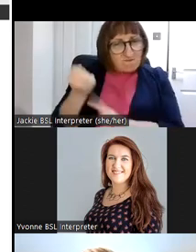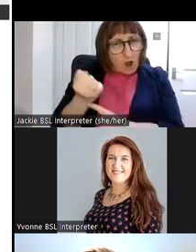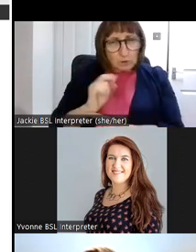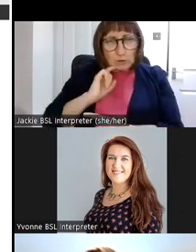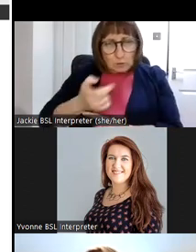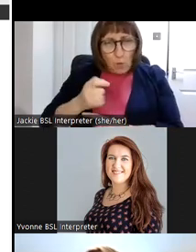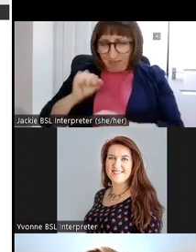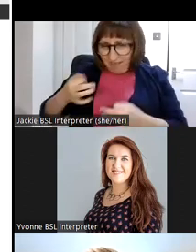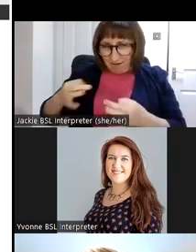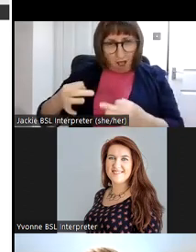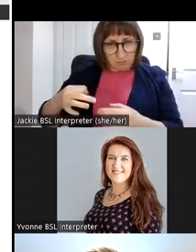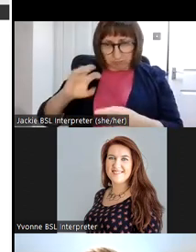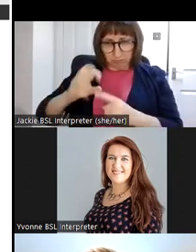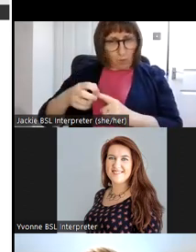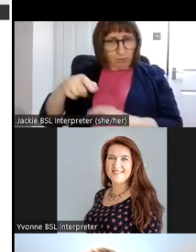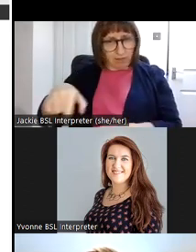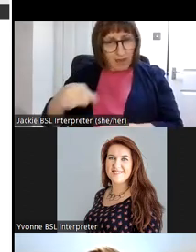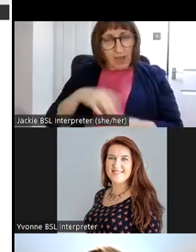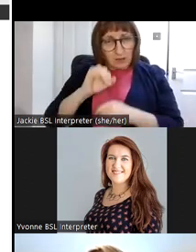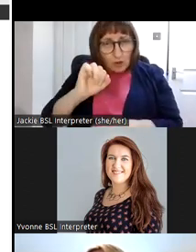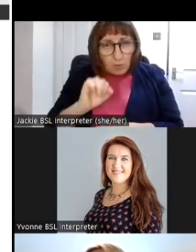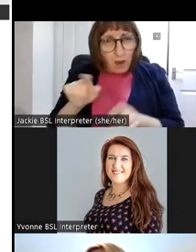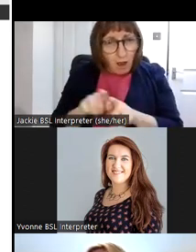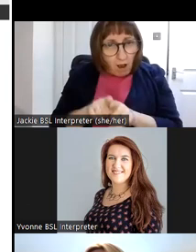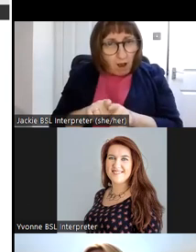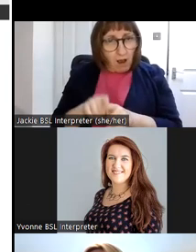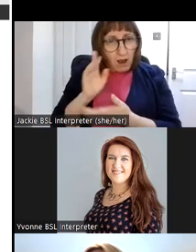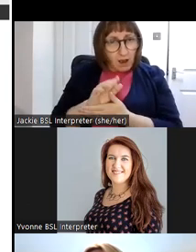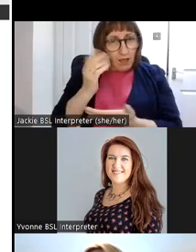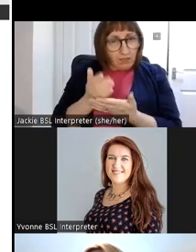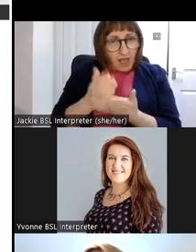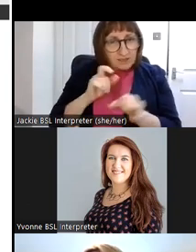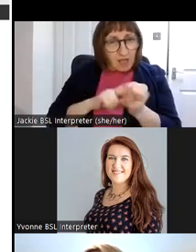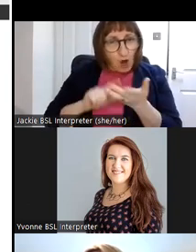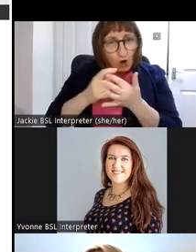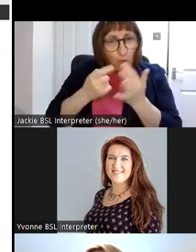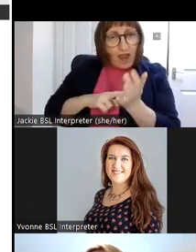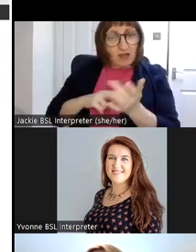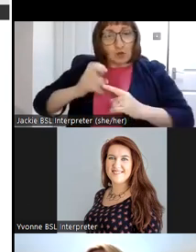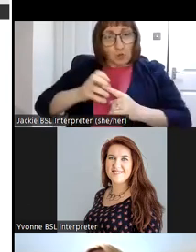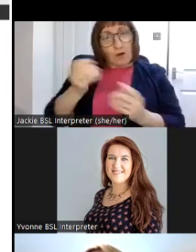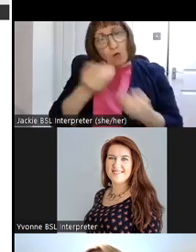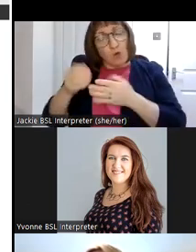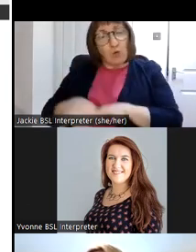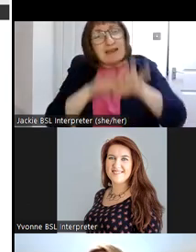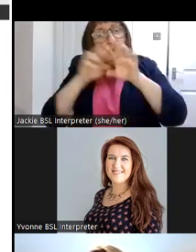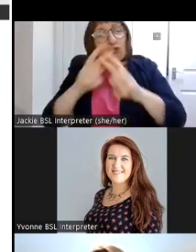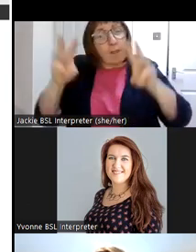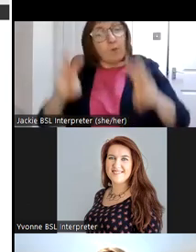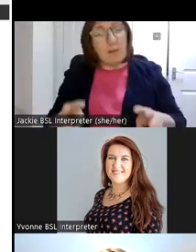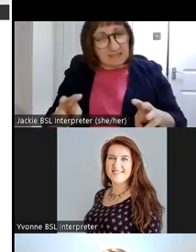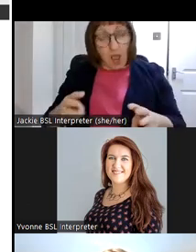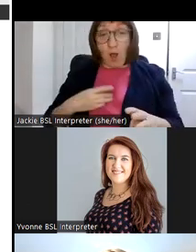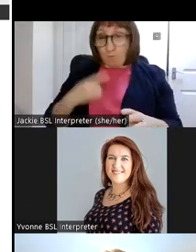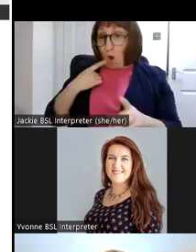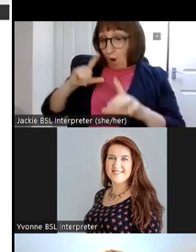in their garden and it turned out to be a quernstone so that has subsequently gone to the national museum uh but we have it as i